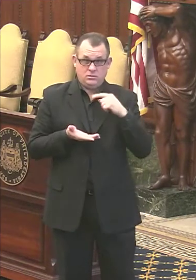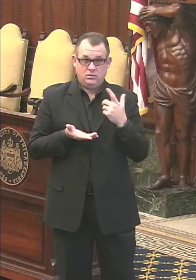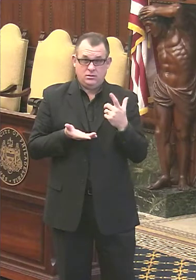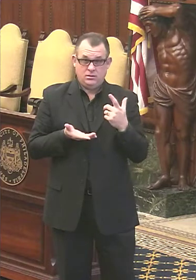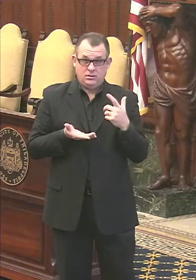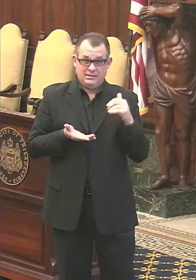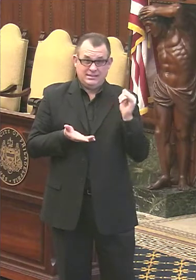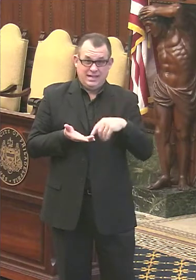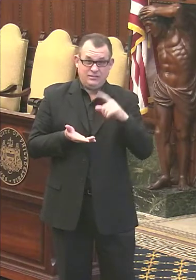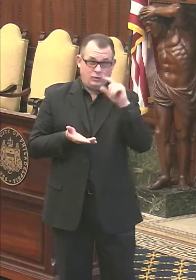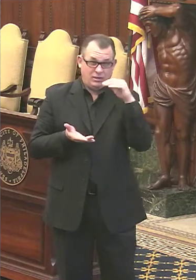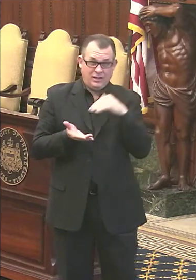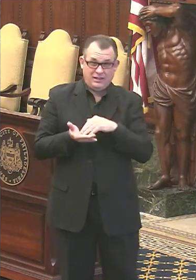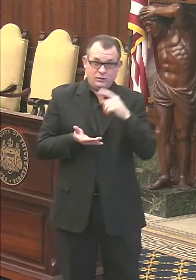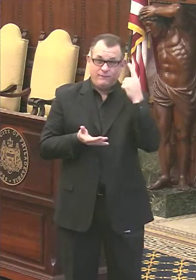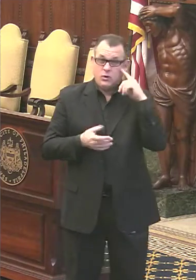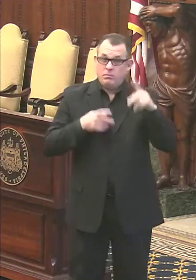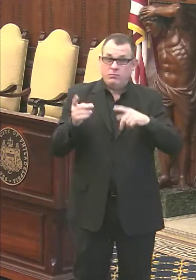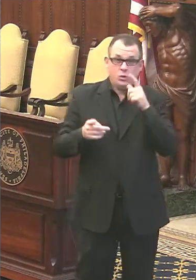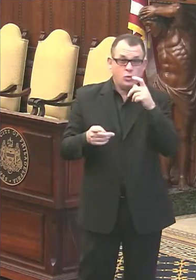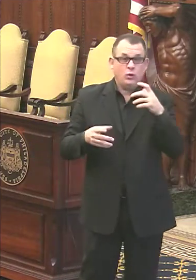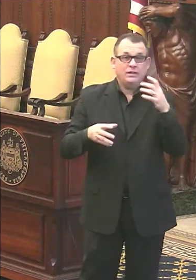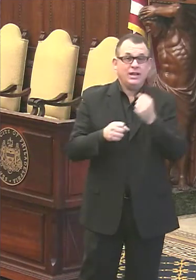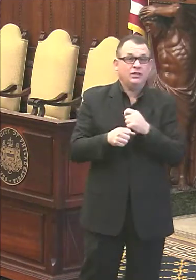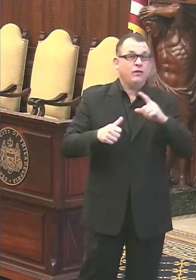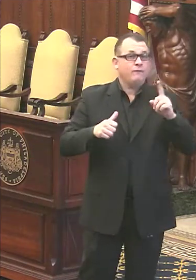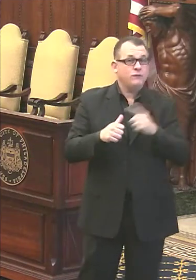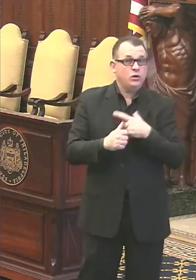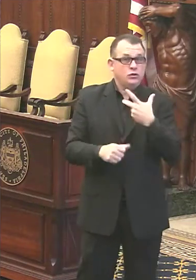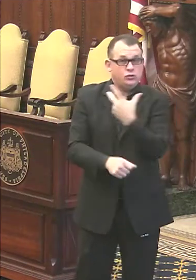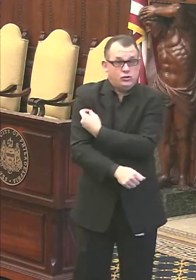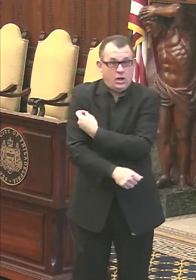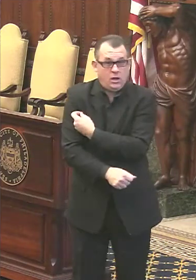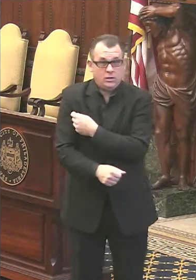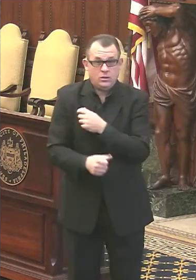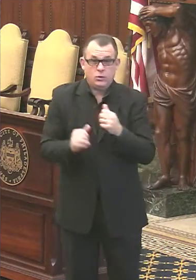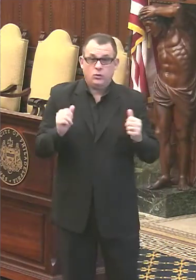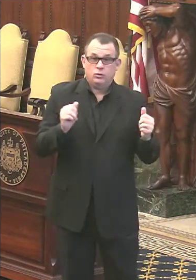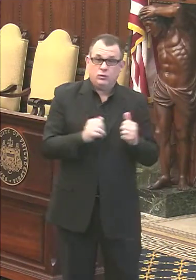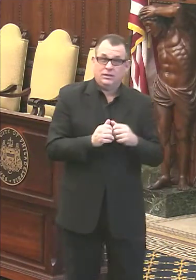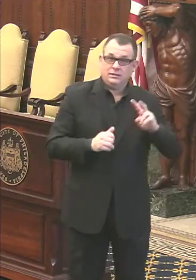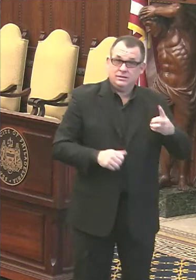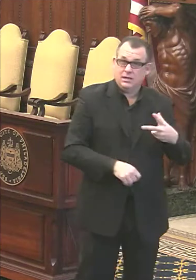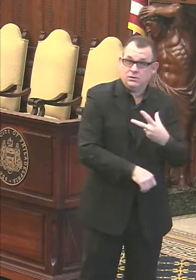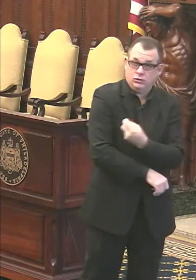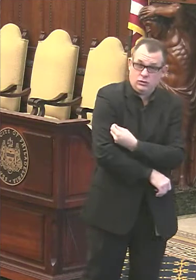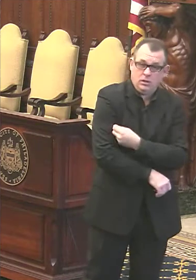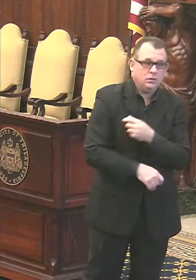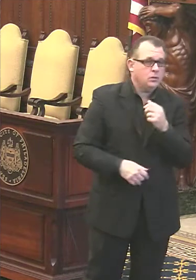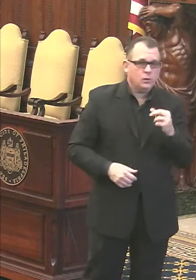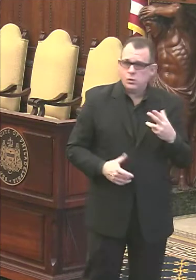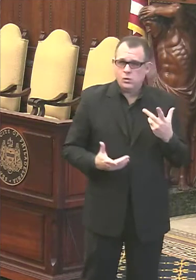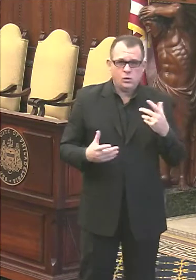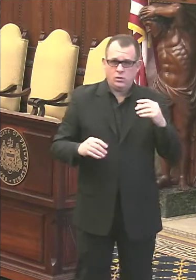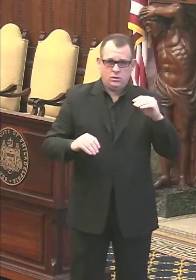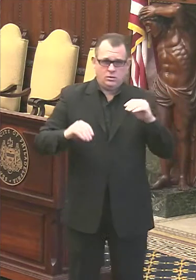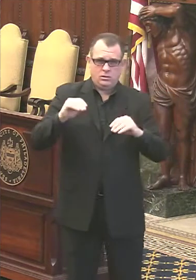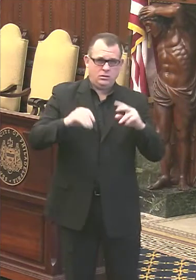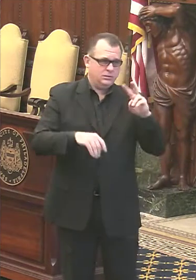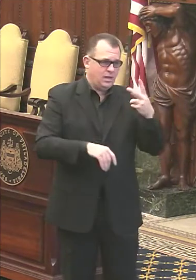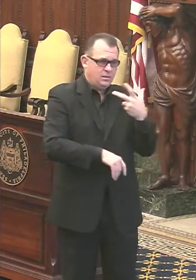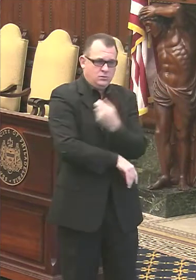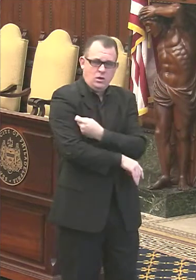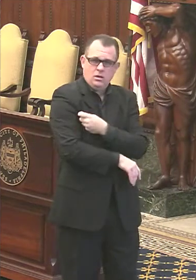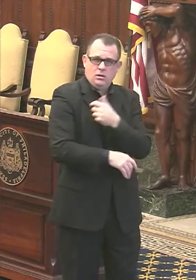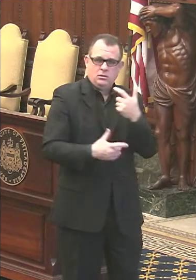doses for people receiving first shots? Then you're also receiving a second amount for second doses or are the second doses being